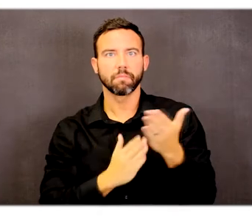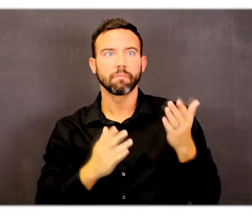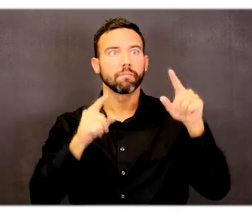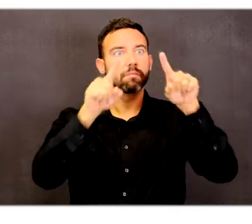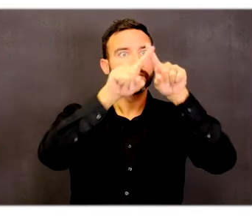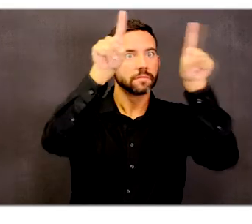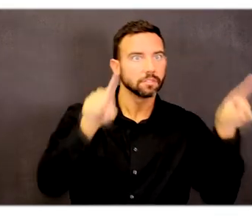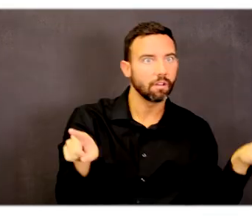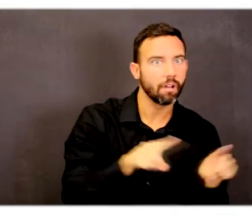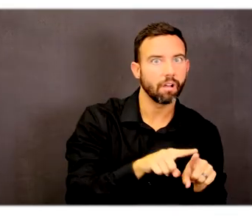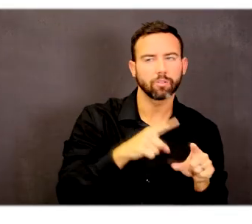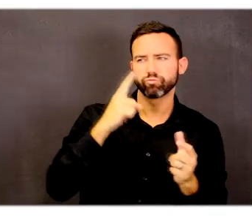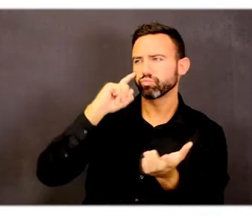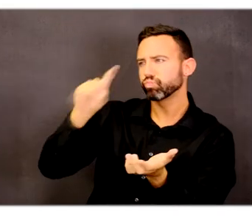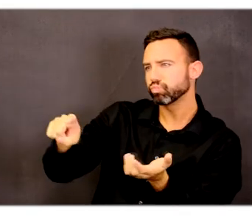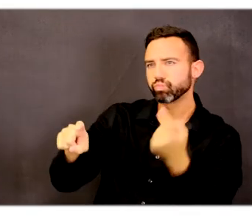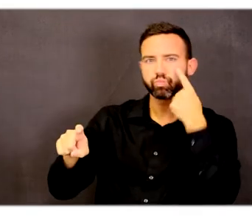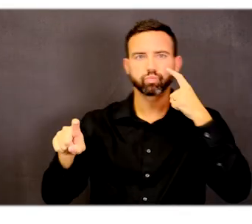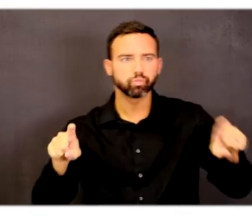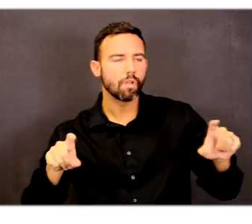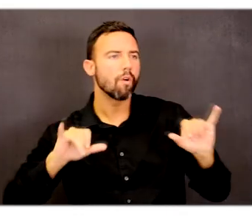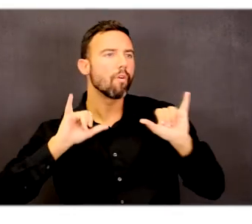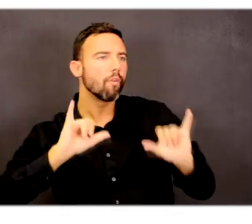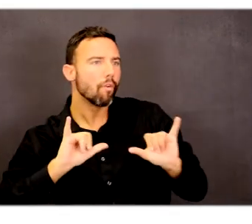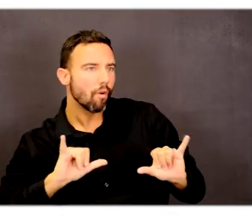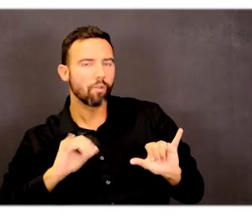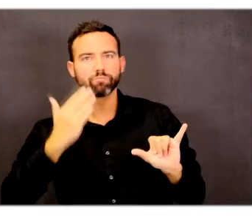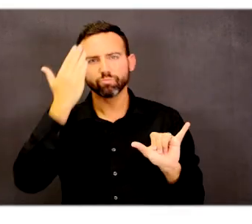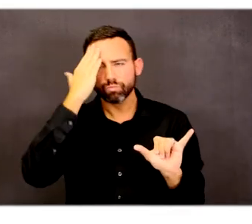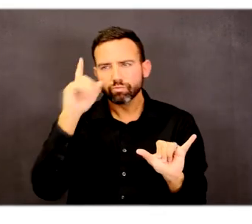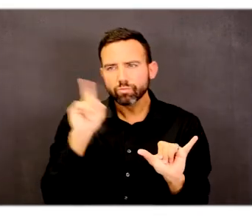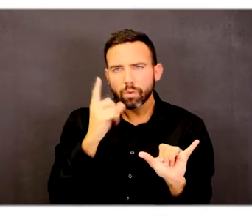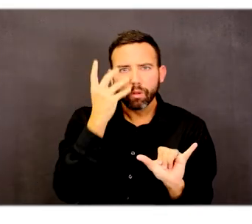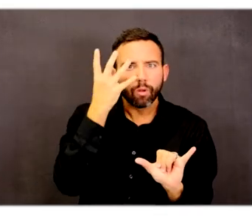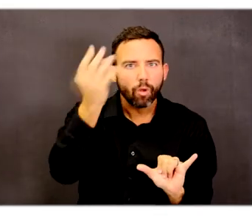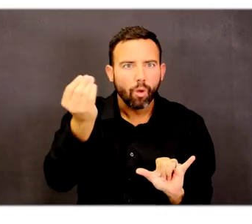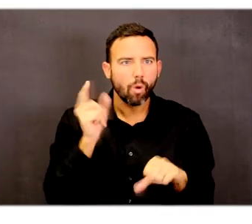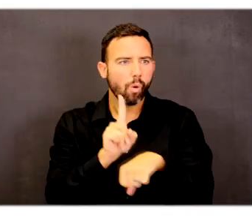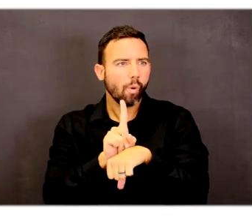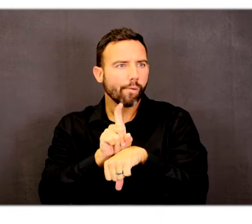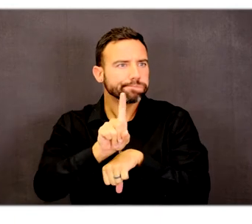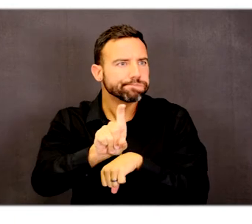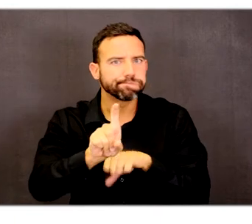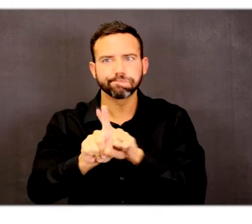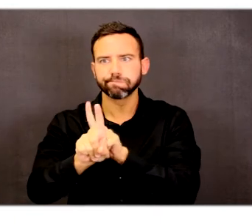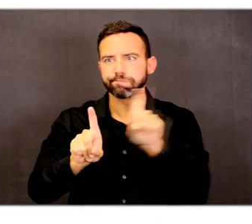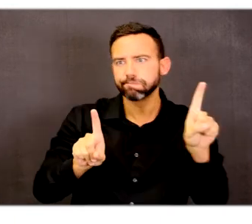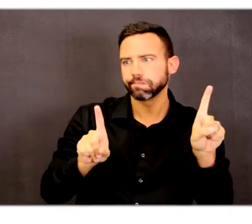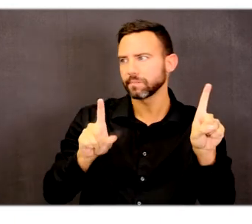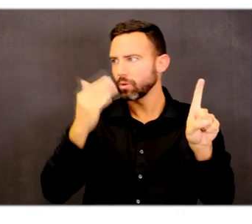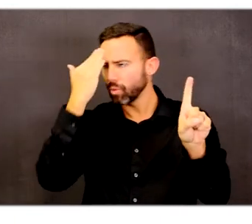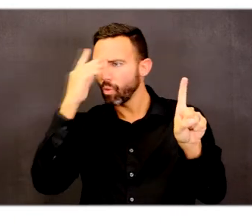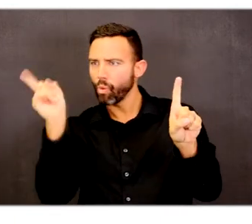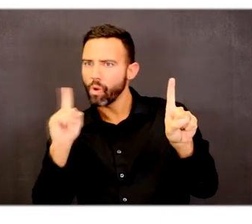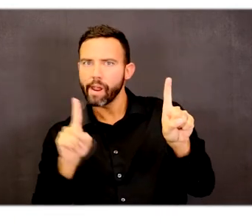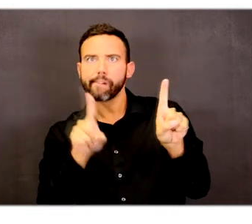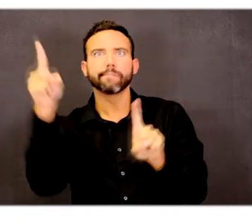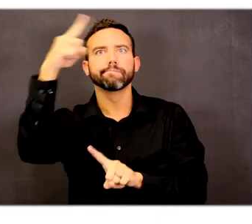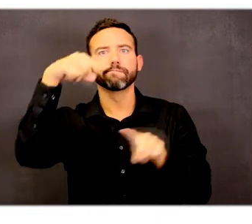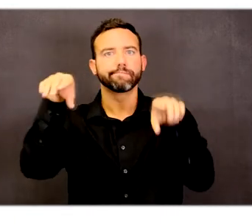throughout the facility that allow people to identify where they are on various floors.